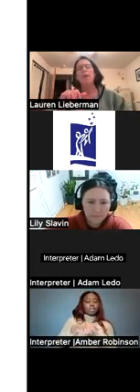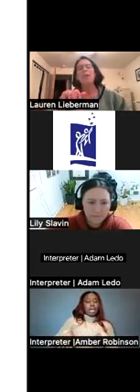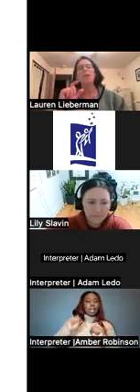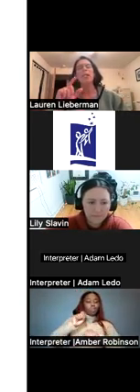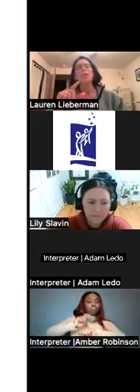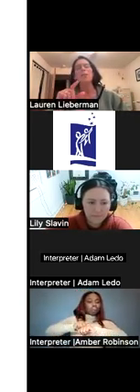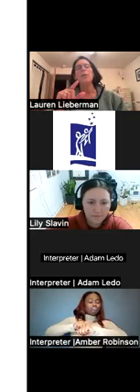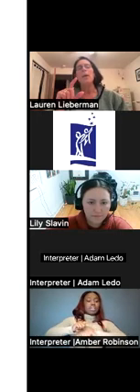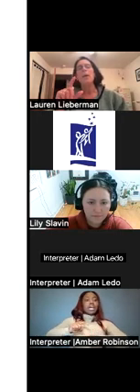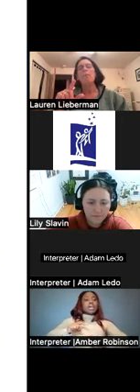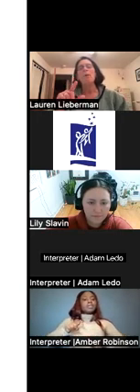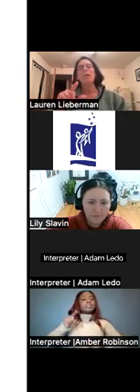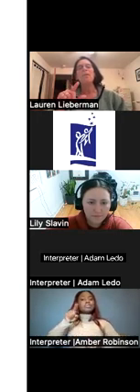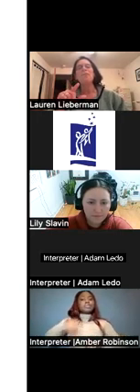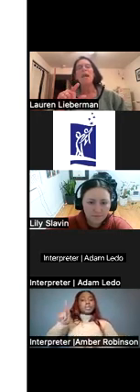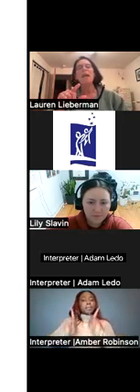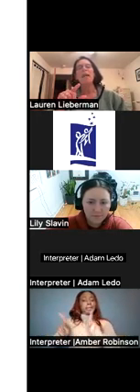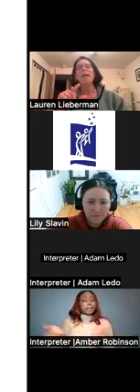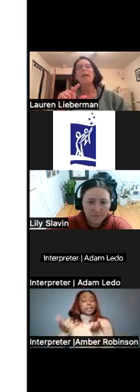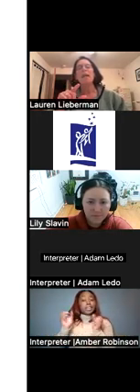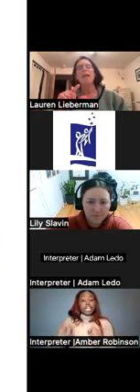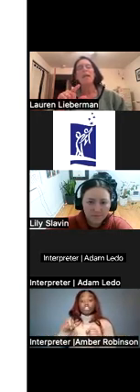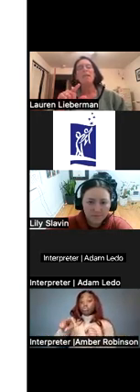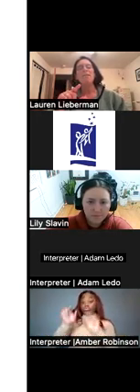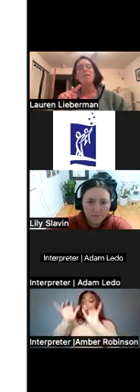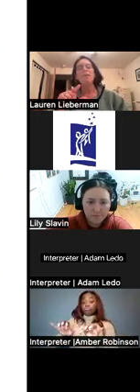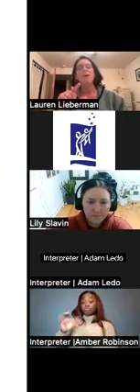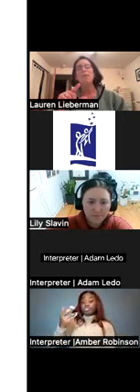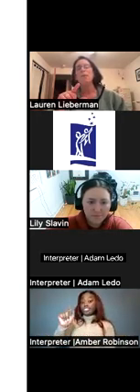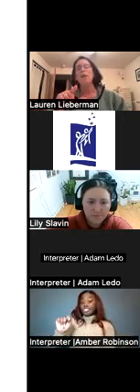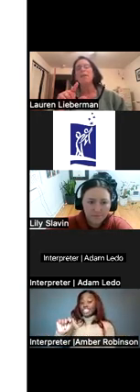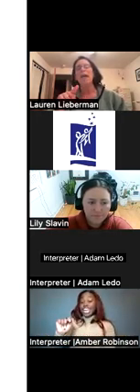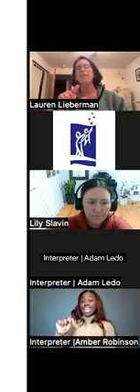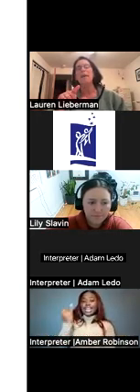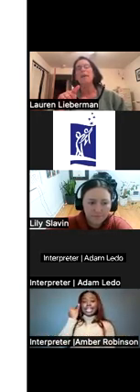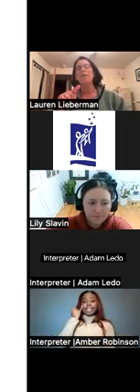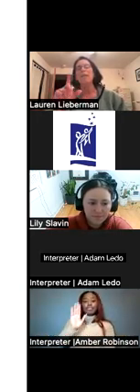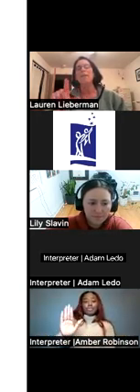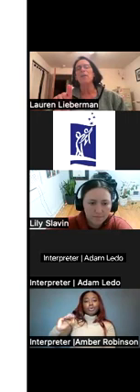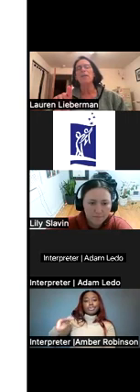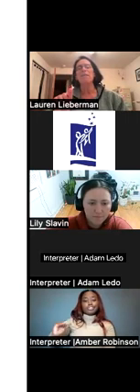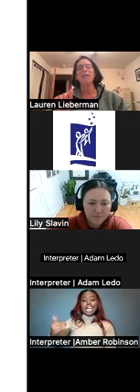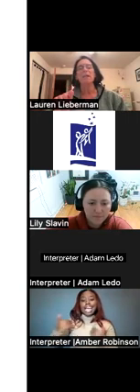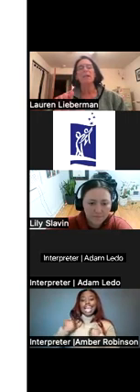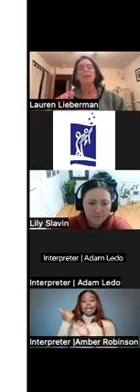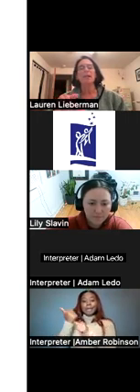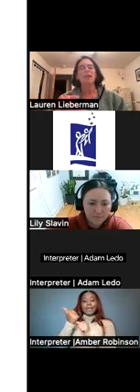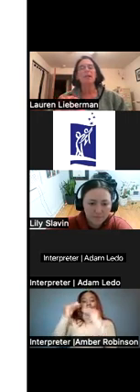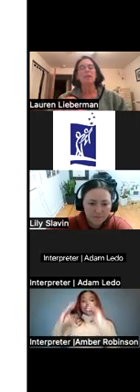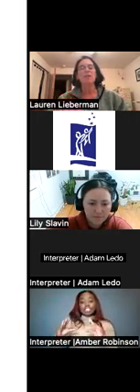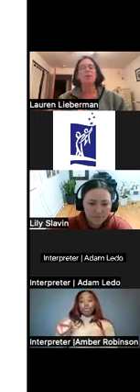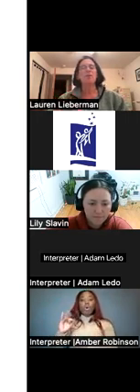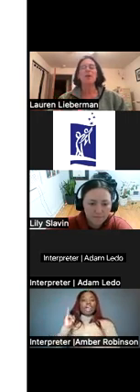everybody on here, can you put in the chat if you, if your child has a paraeducator or an intervener?